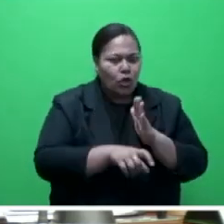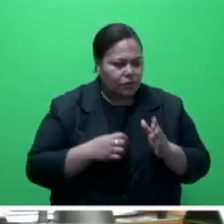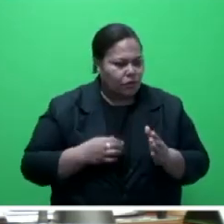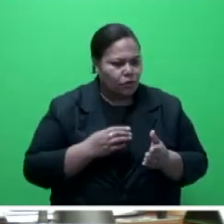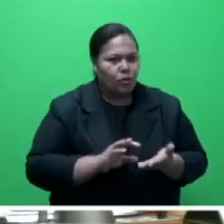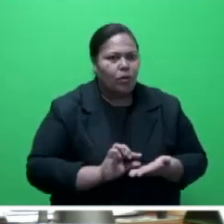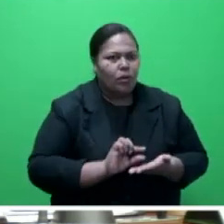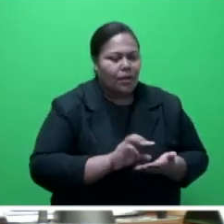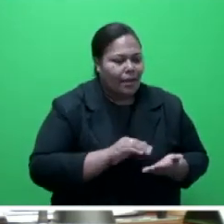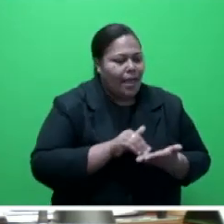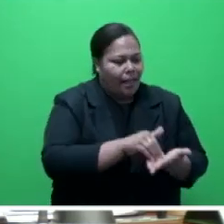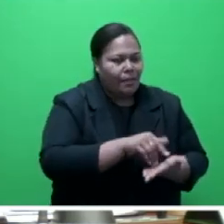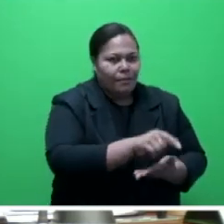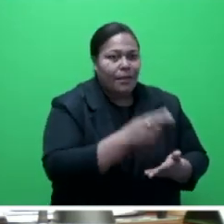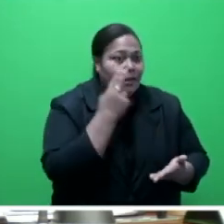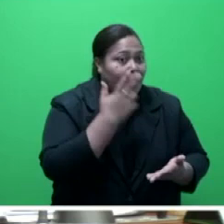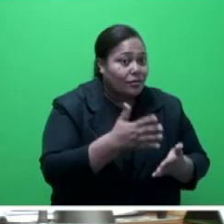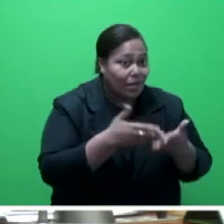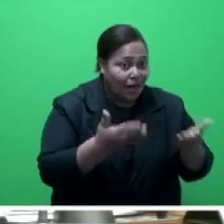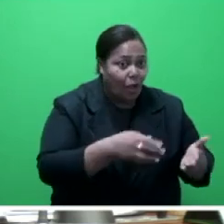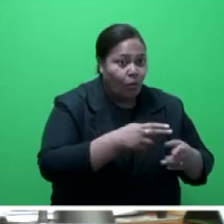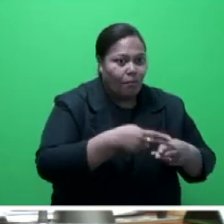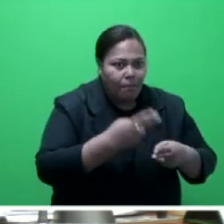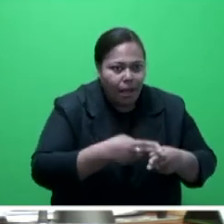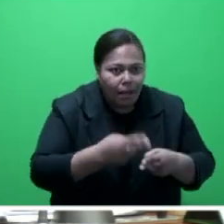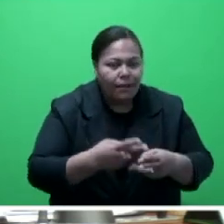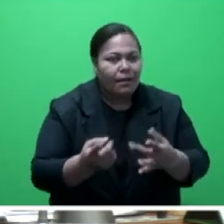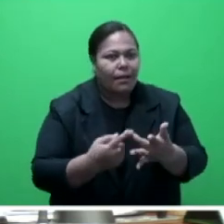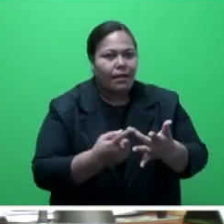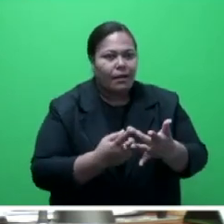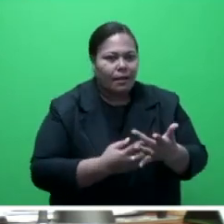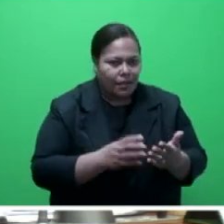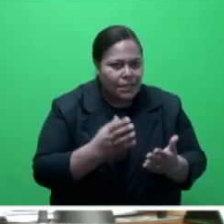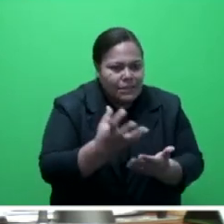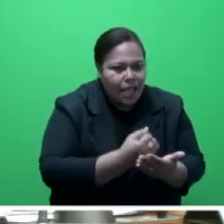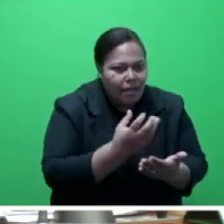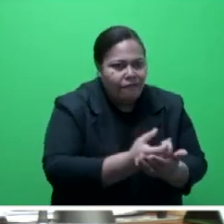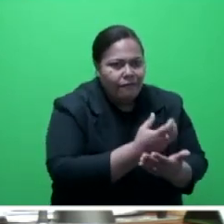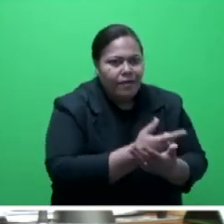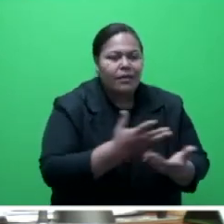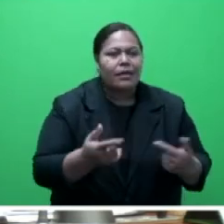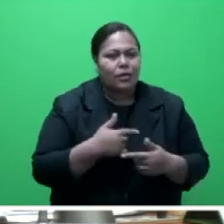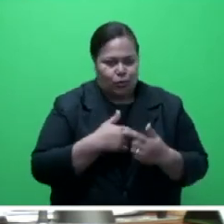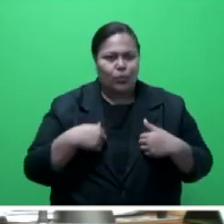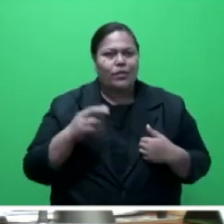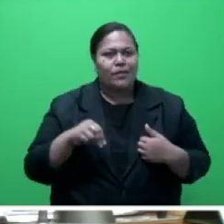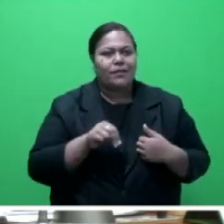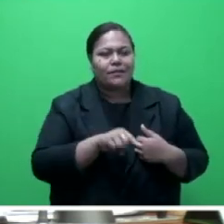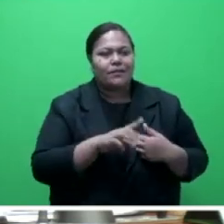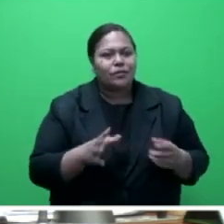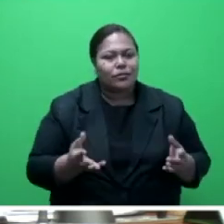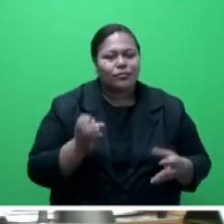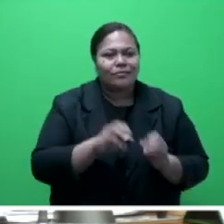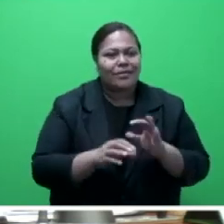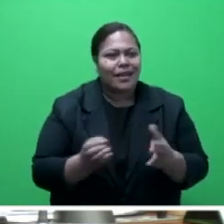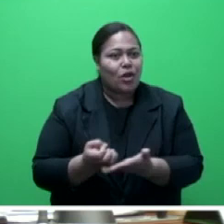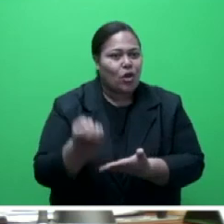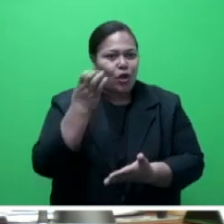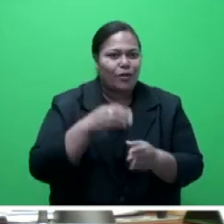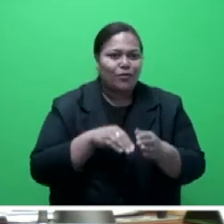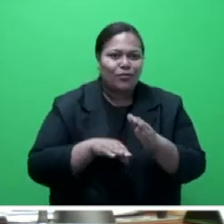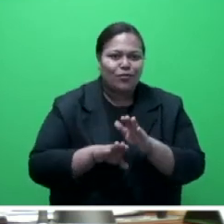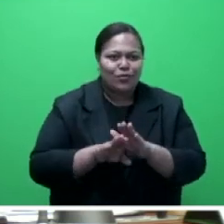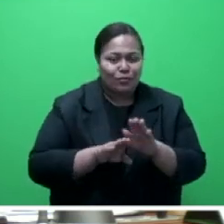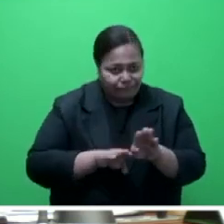that goes hand in hand with other investments we have done to consolidate economic growth and national well-being. Mr Speaker says,